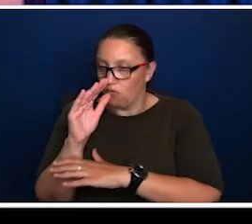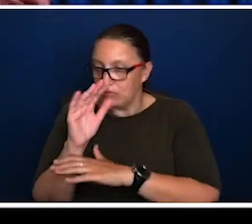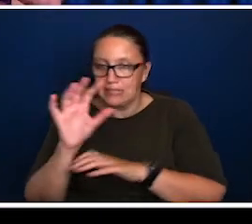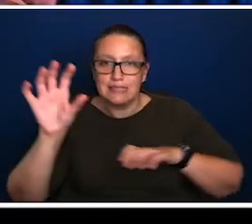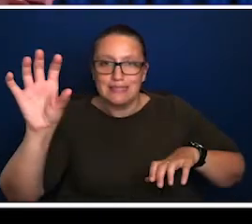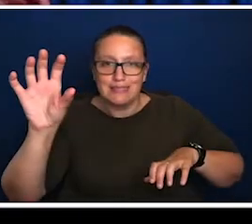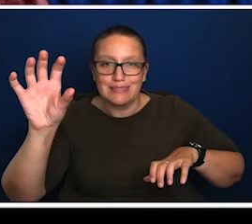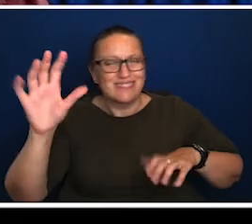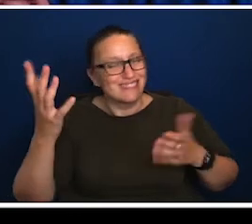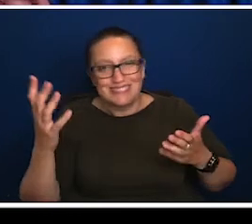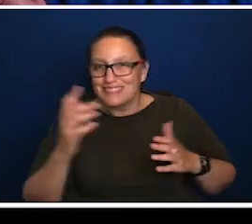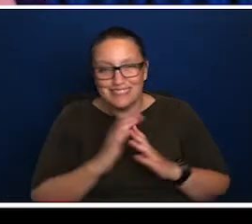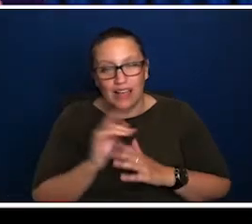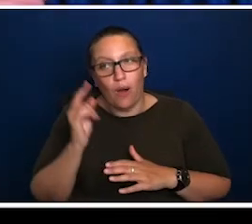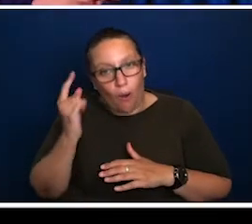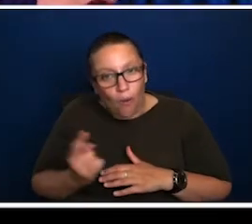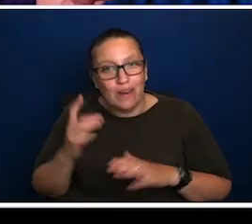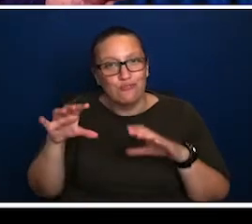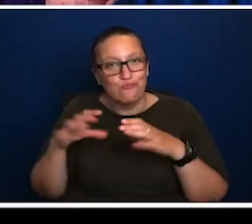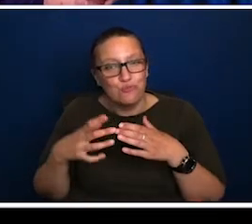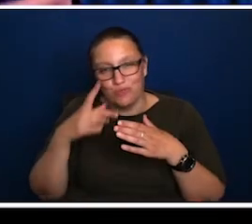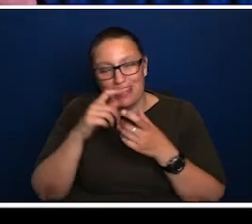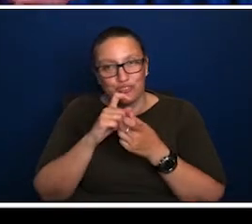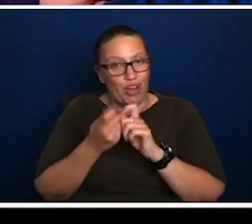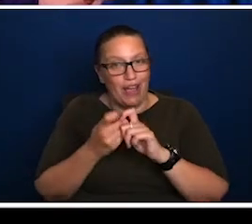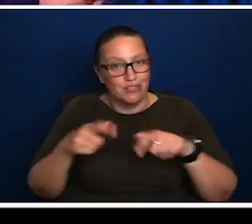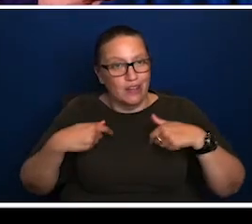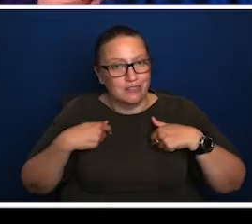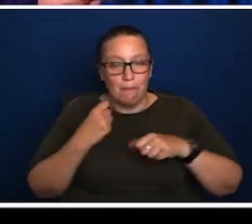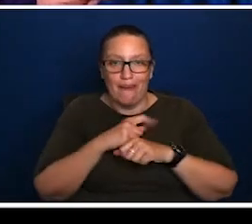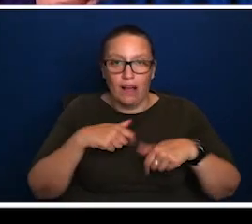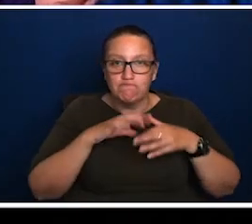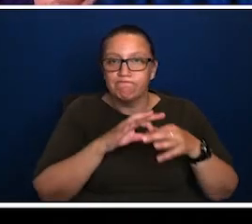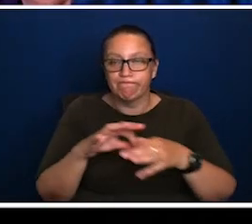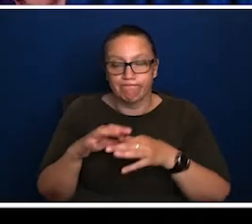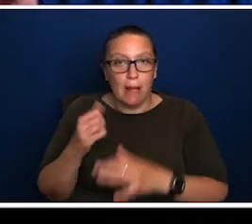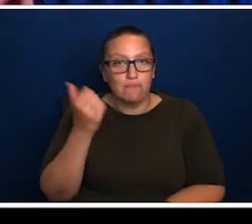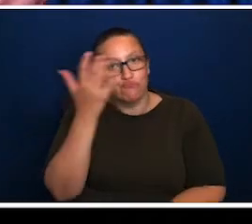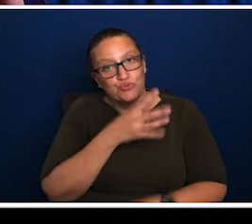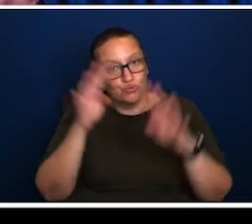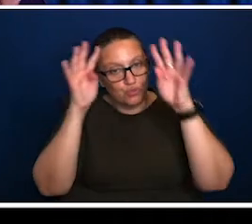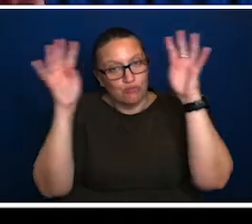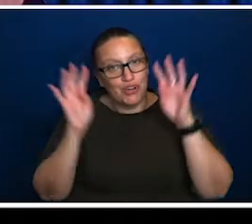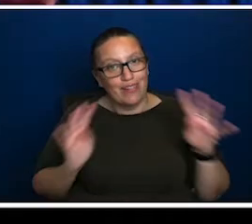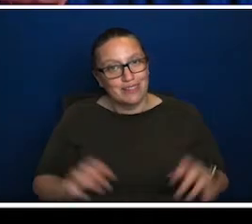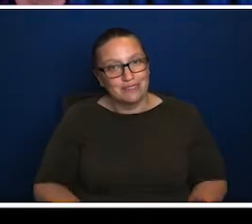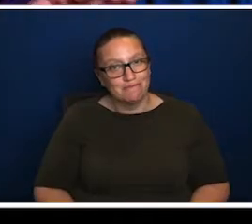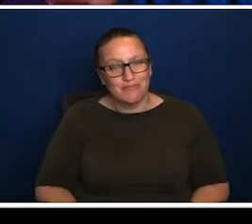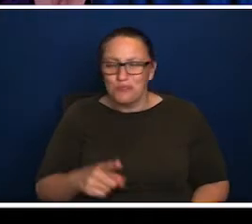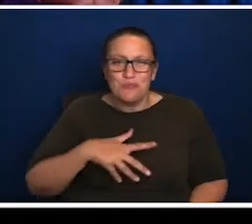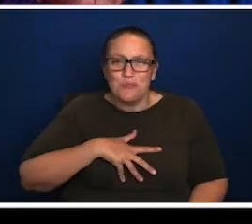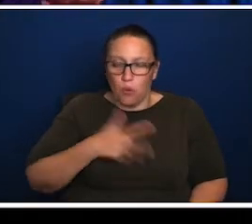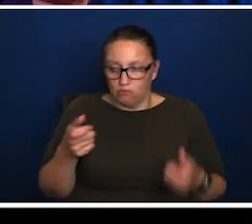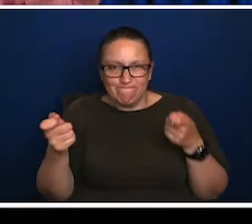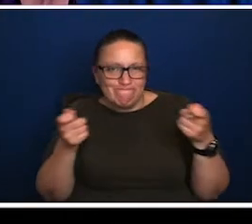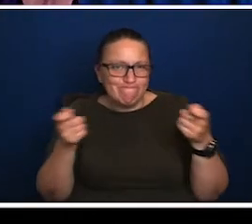how you go from that point, that's probably up to every organization to figure out what that looks like. Uh, cause I don't think you ever want to micromanage the detail